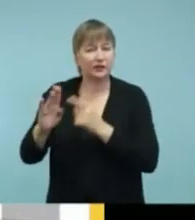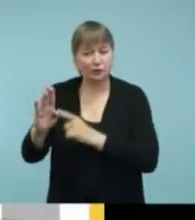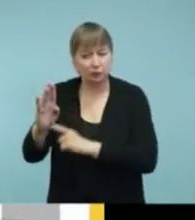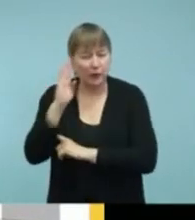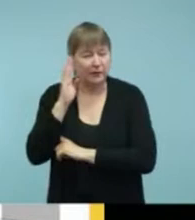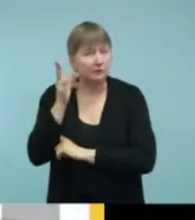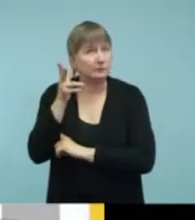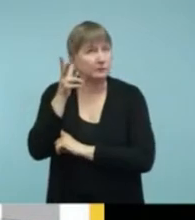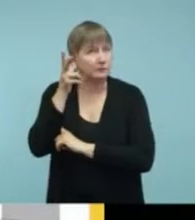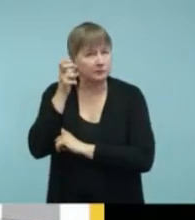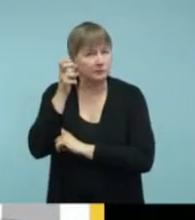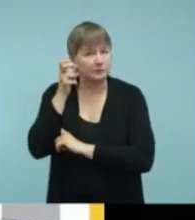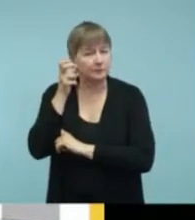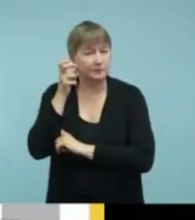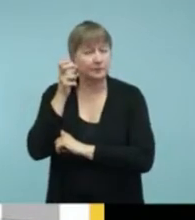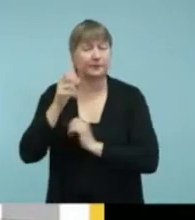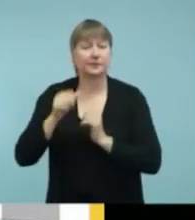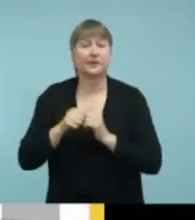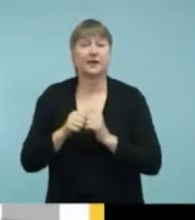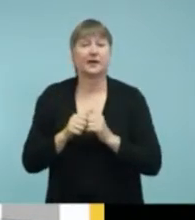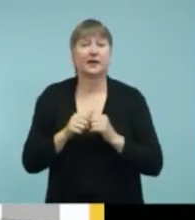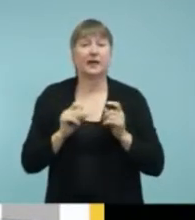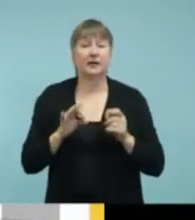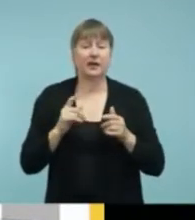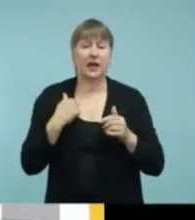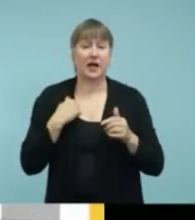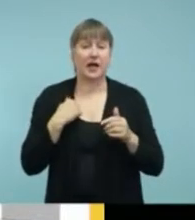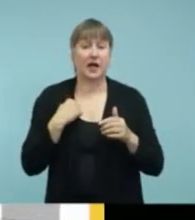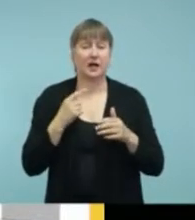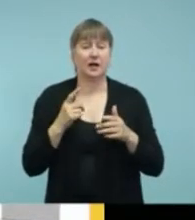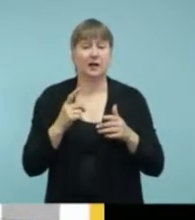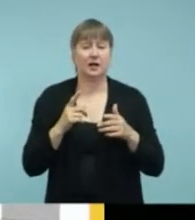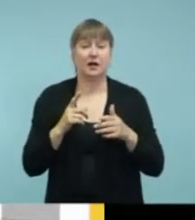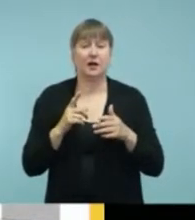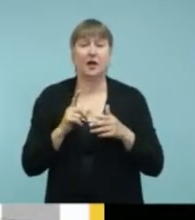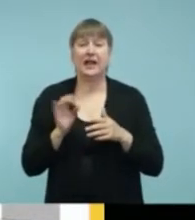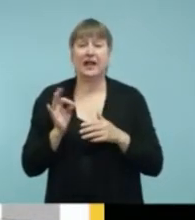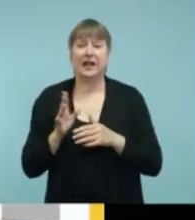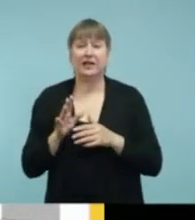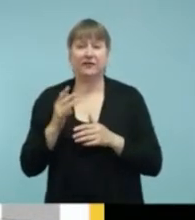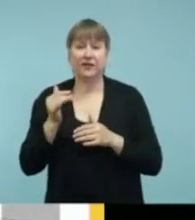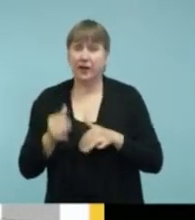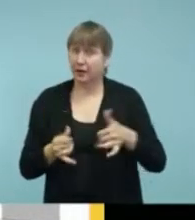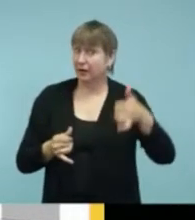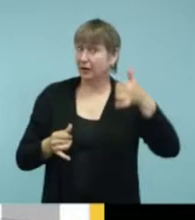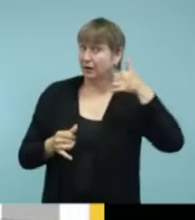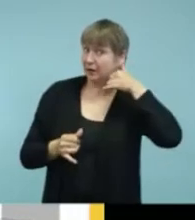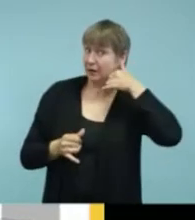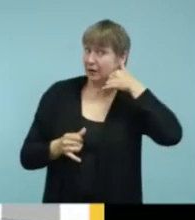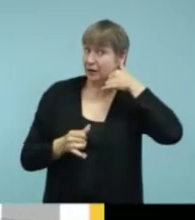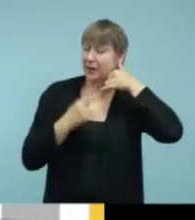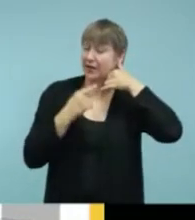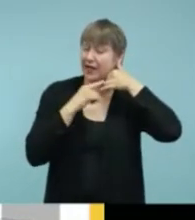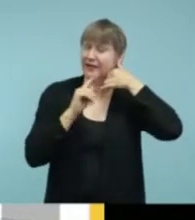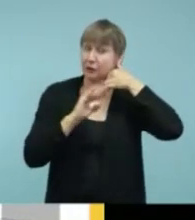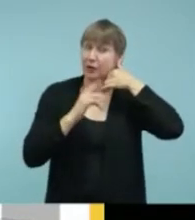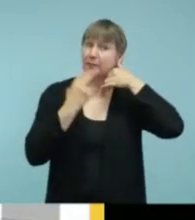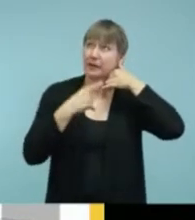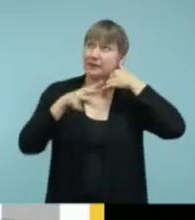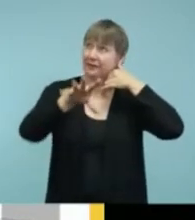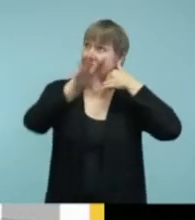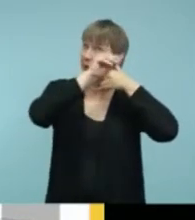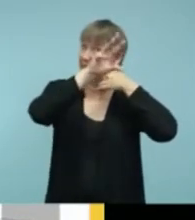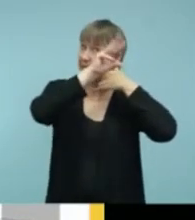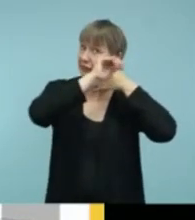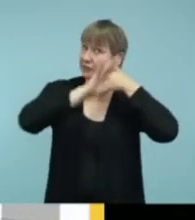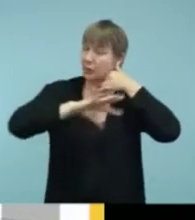So, if I held it to this ear, I would hear part telecoil and part environmental mic. If